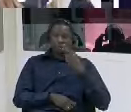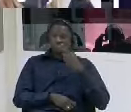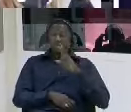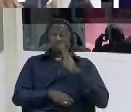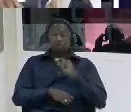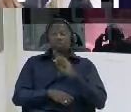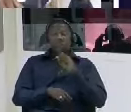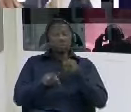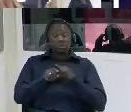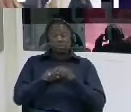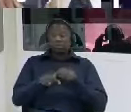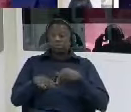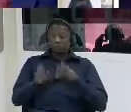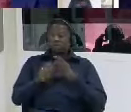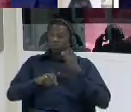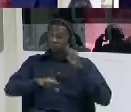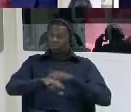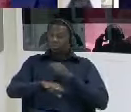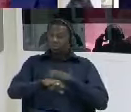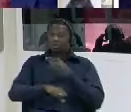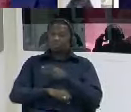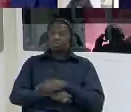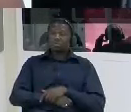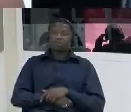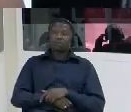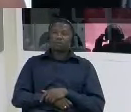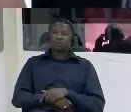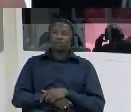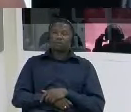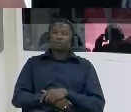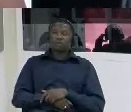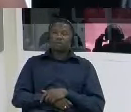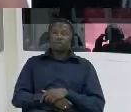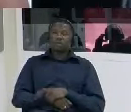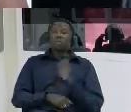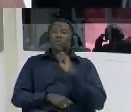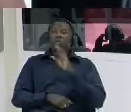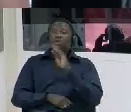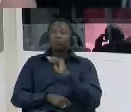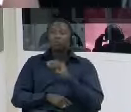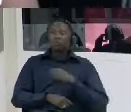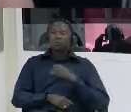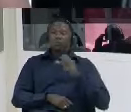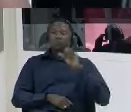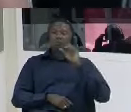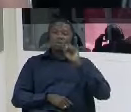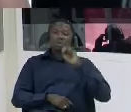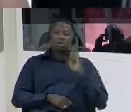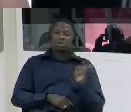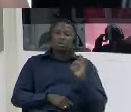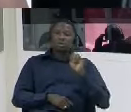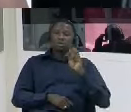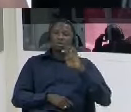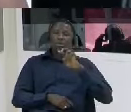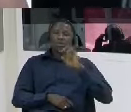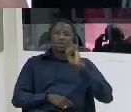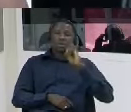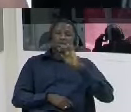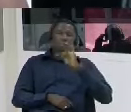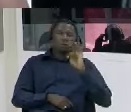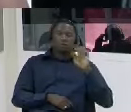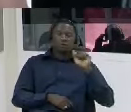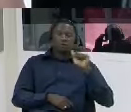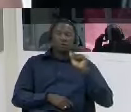they did beat him very seriously slapping him i saw they kicked the old that the old